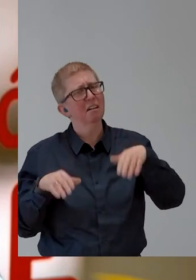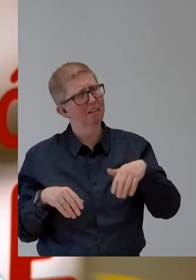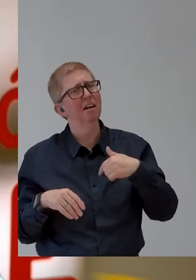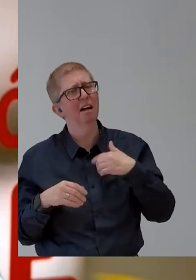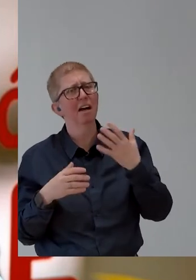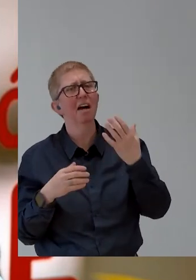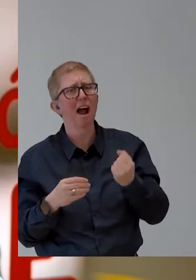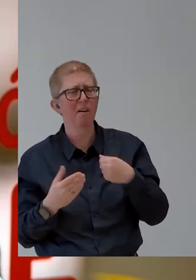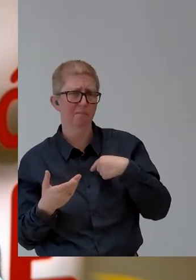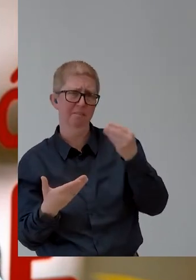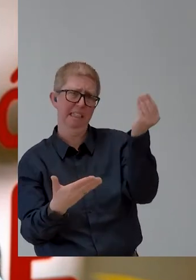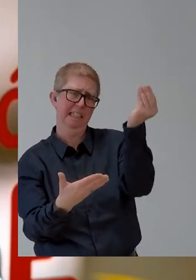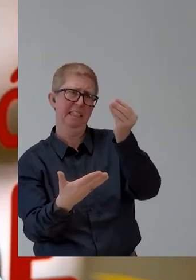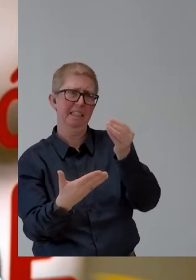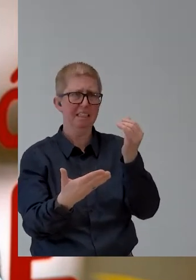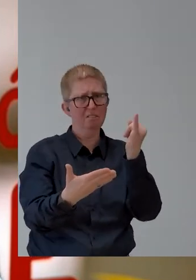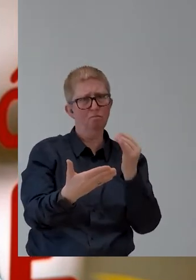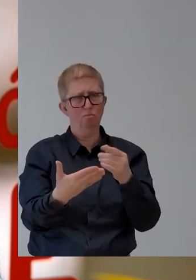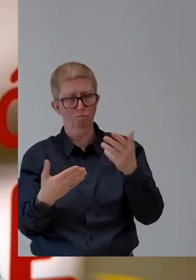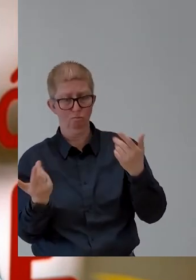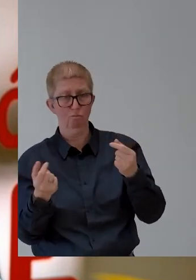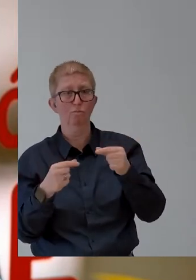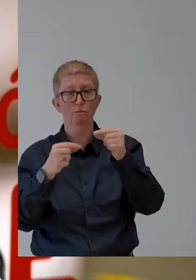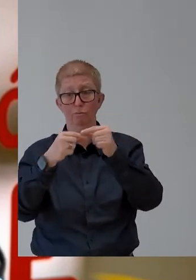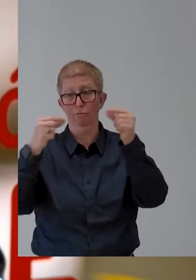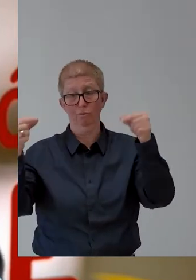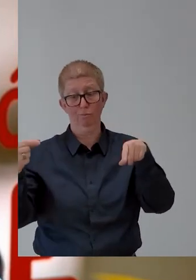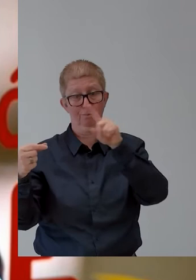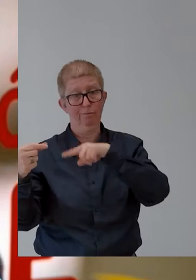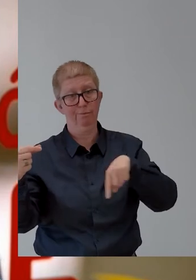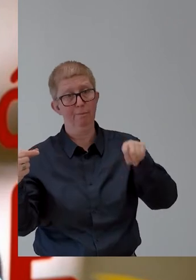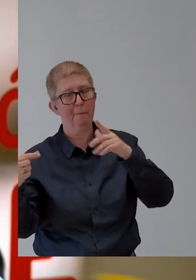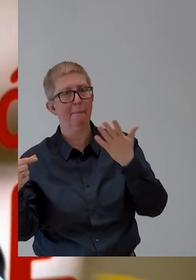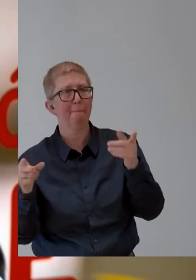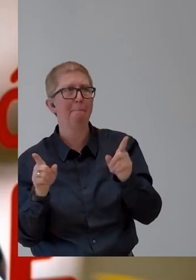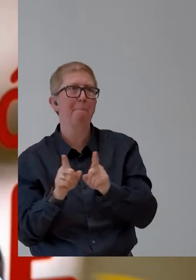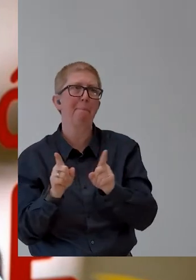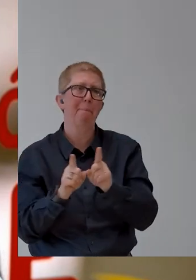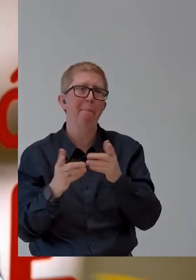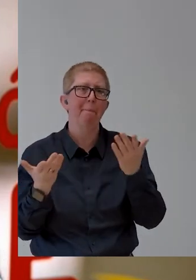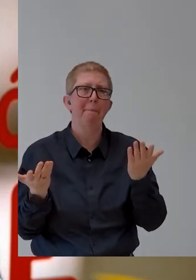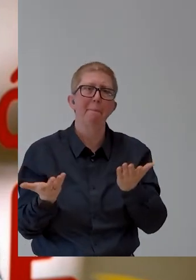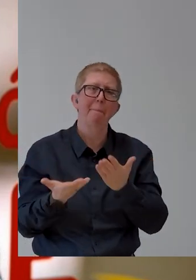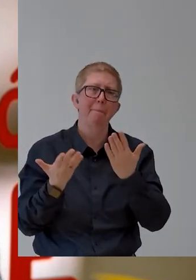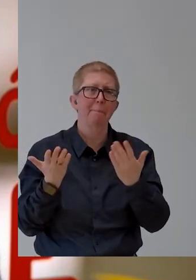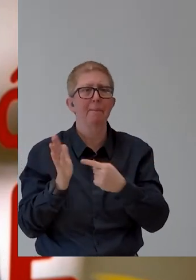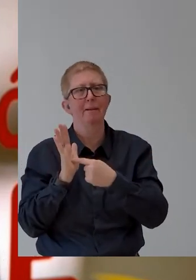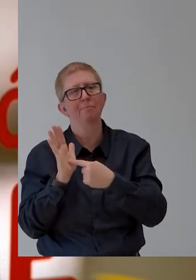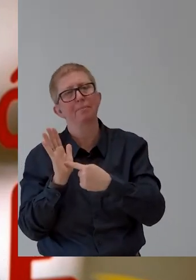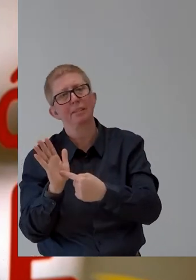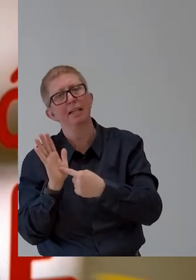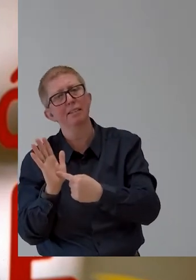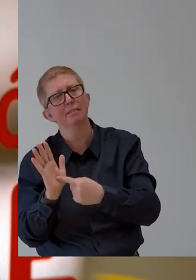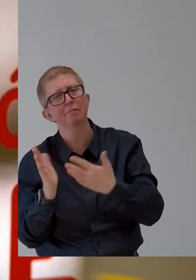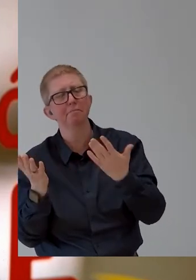It's like a font where you can put a word in, for example, in Spanish, Spanish, and it's being